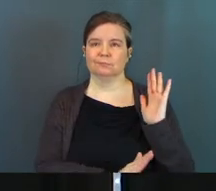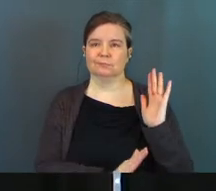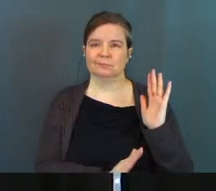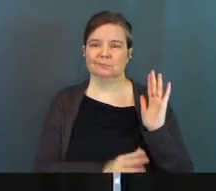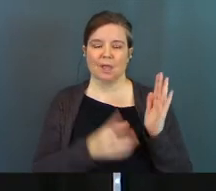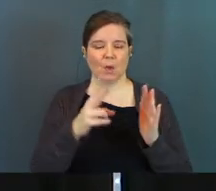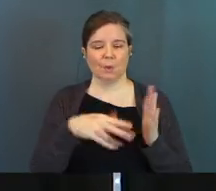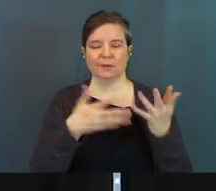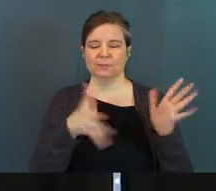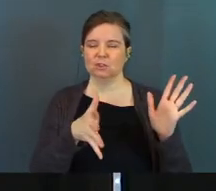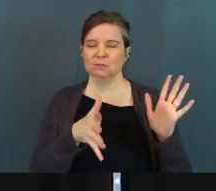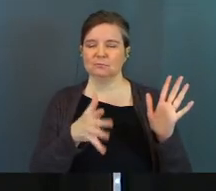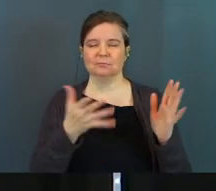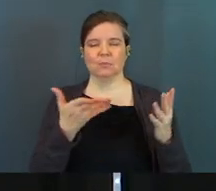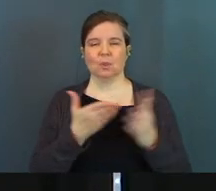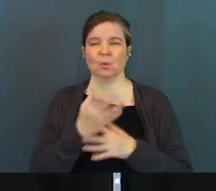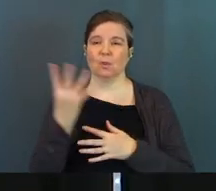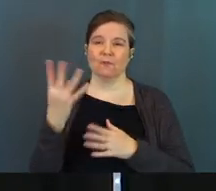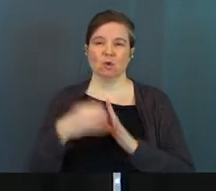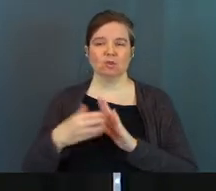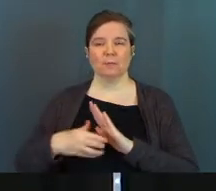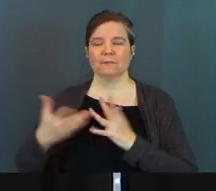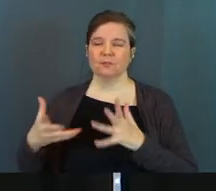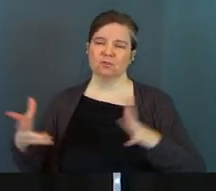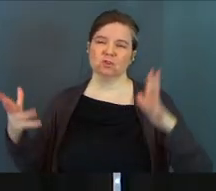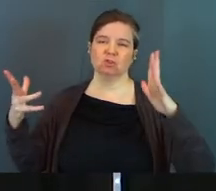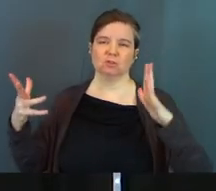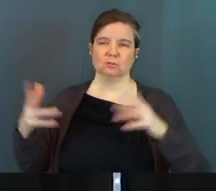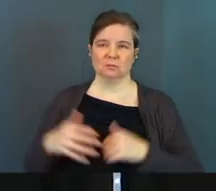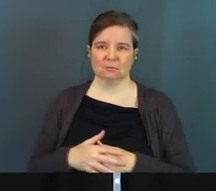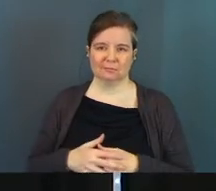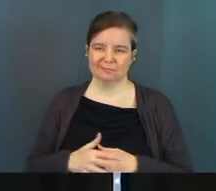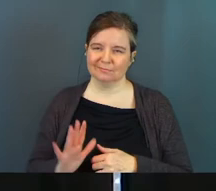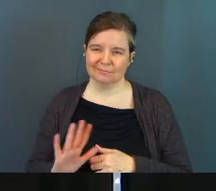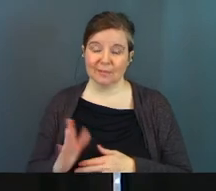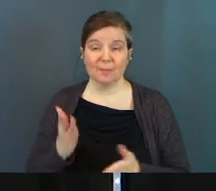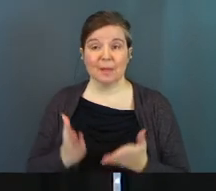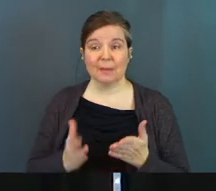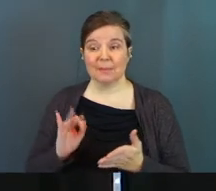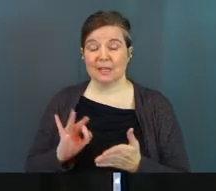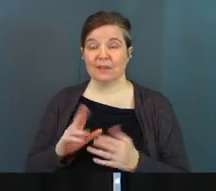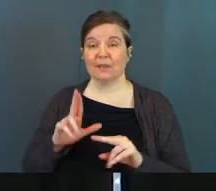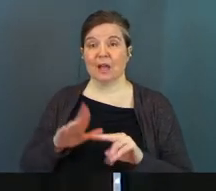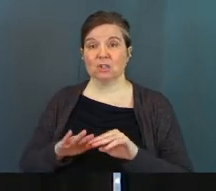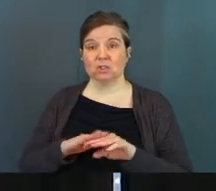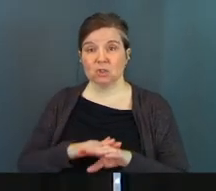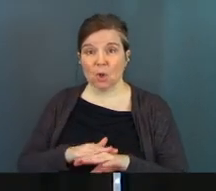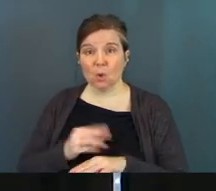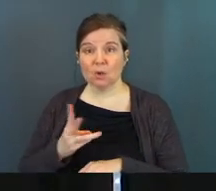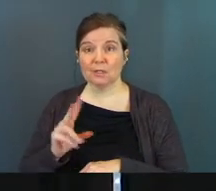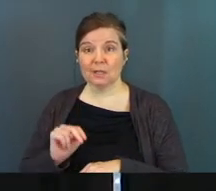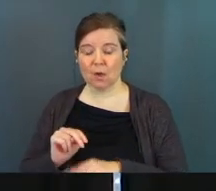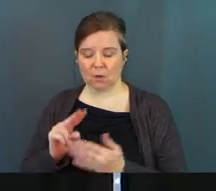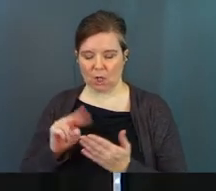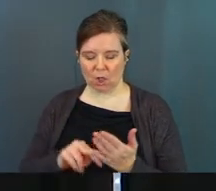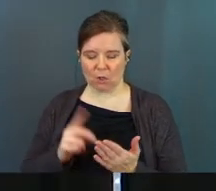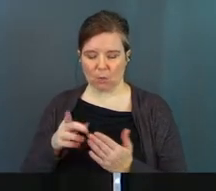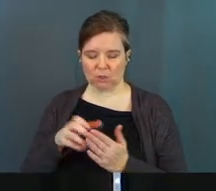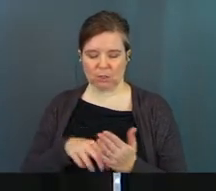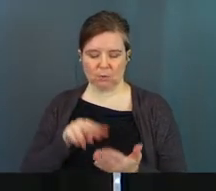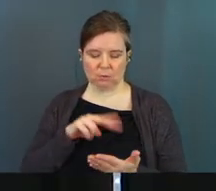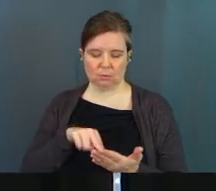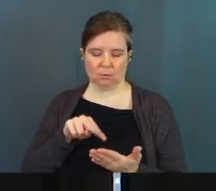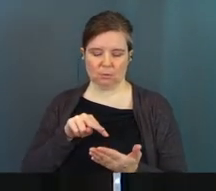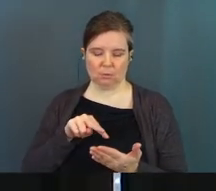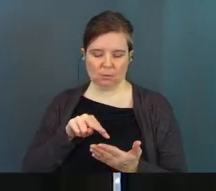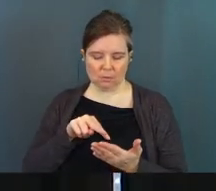plan and say, oh, I read through it. I got through those four chapters, and I got it done. But maybe if I were to slow down and just take a look at the one chapter that I'm reading,